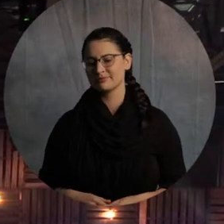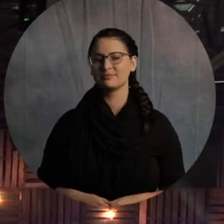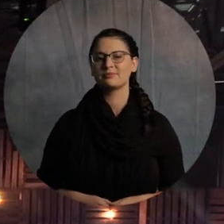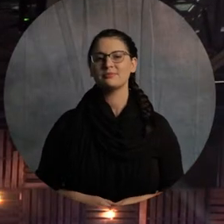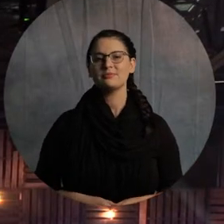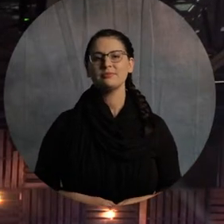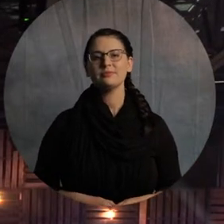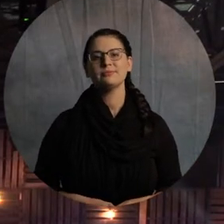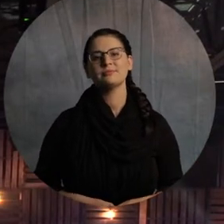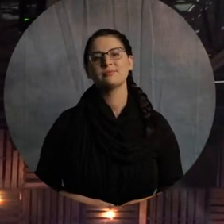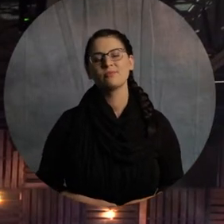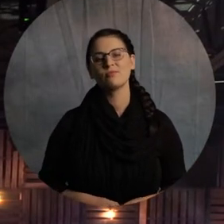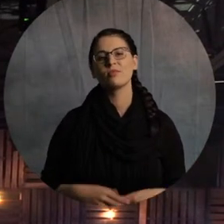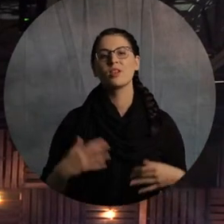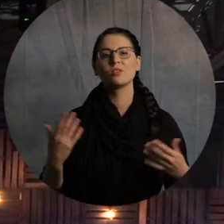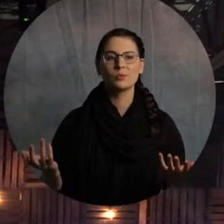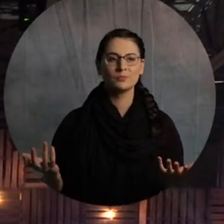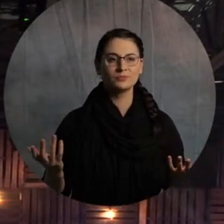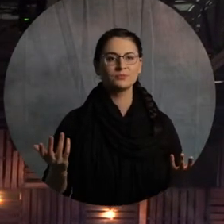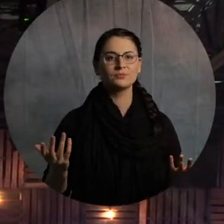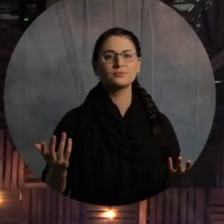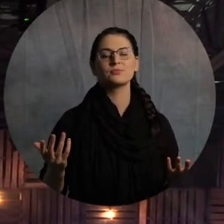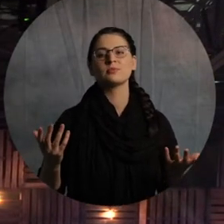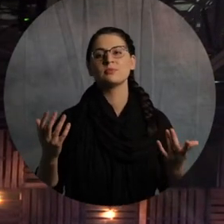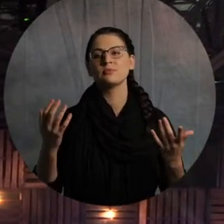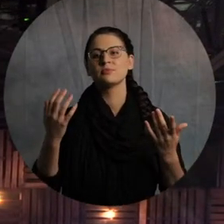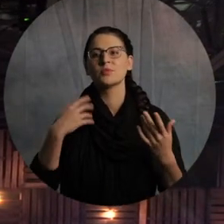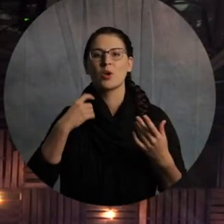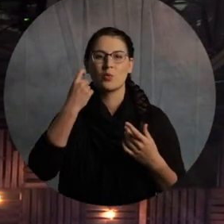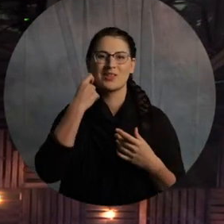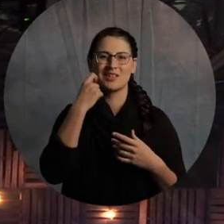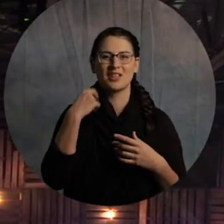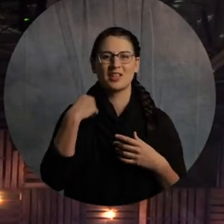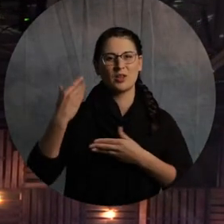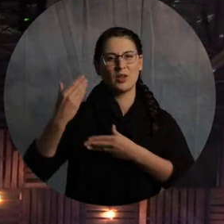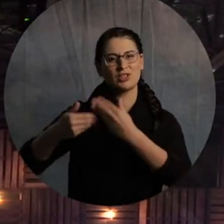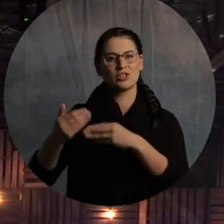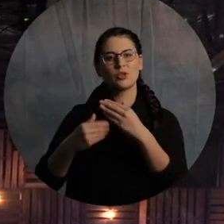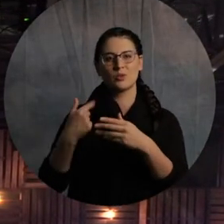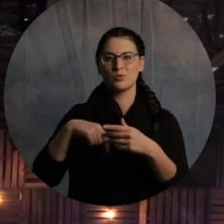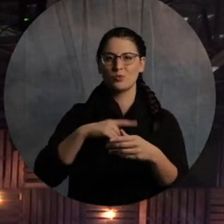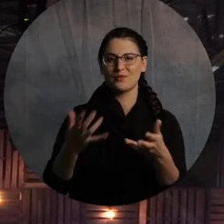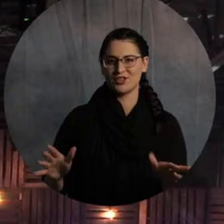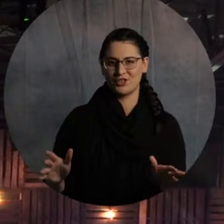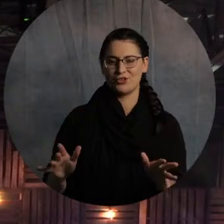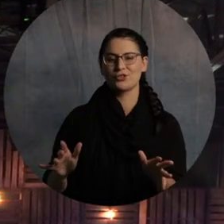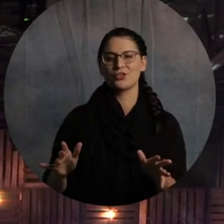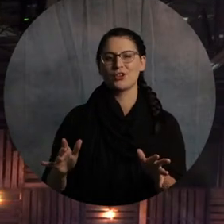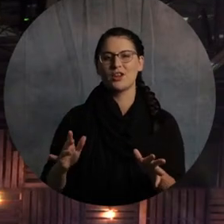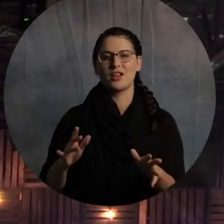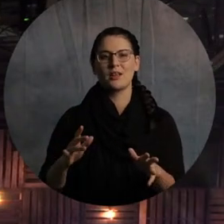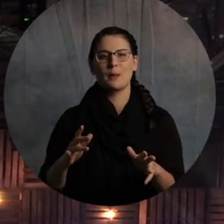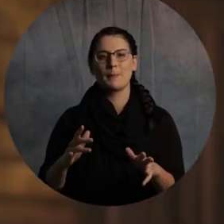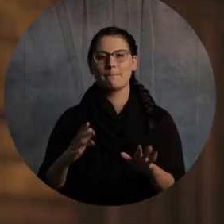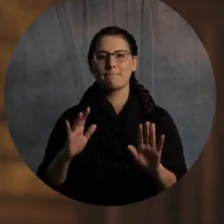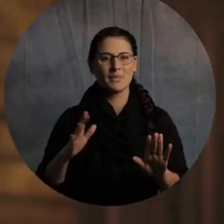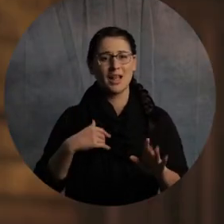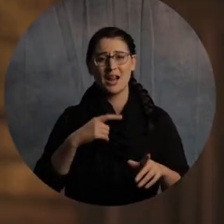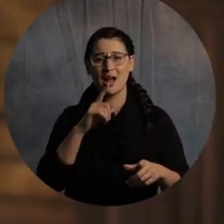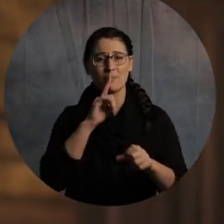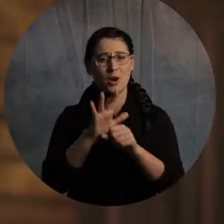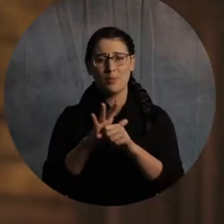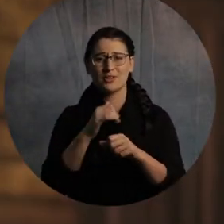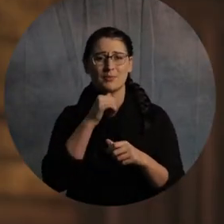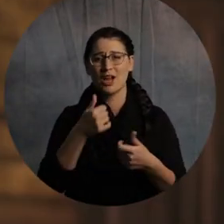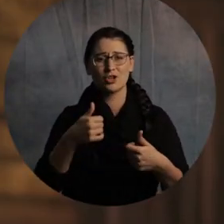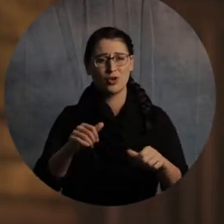here, this, we just finished up a series. Ironically, I promise you I'm not trying to fix Jonathan and Chris's